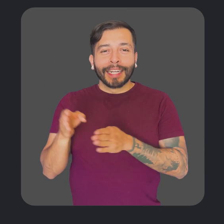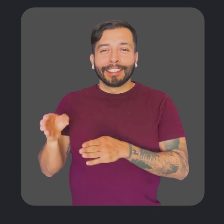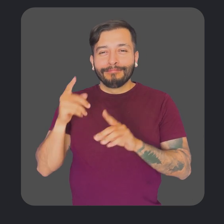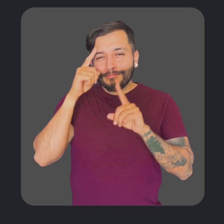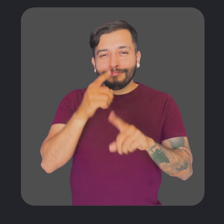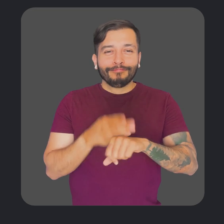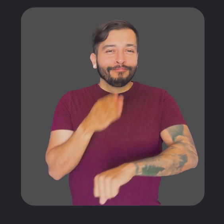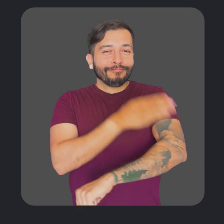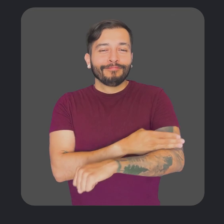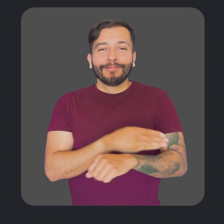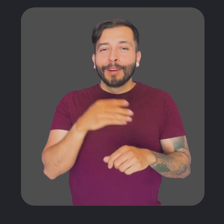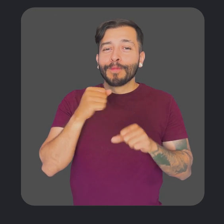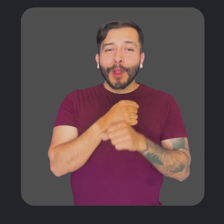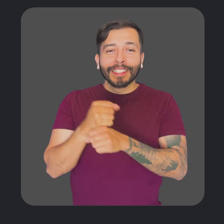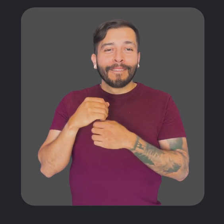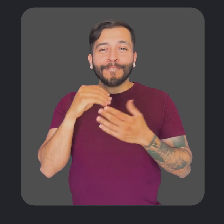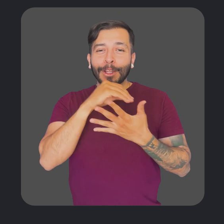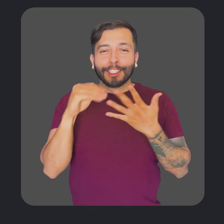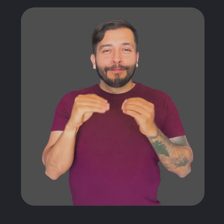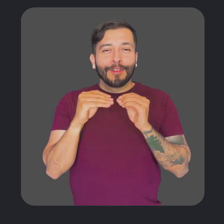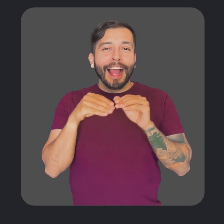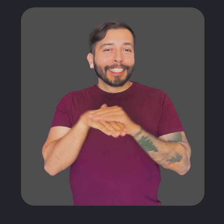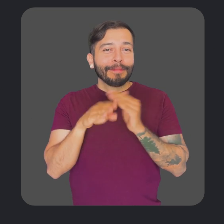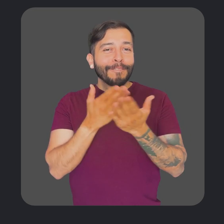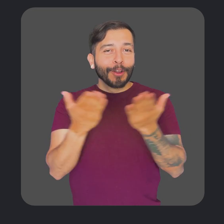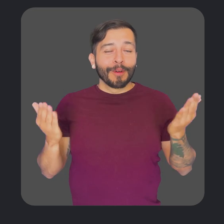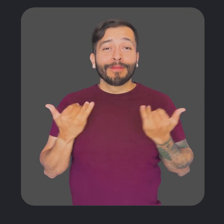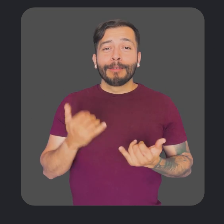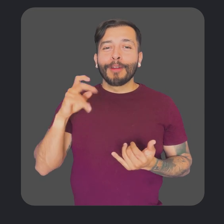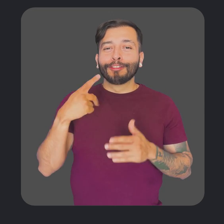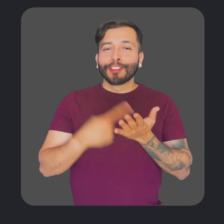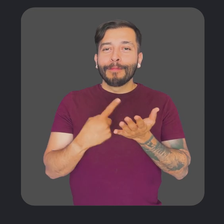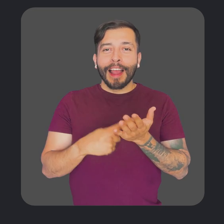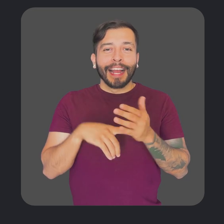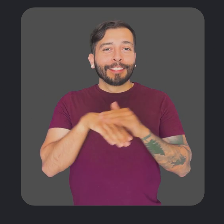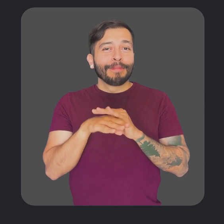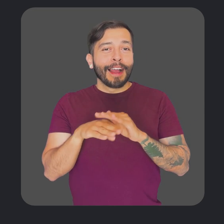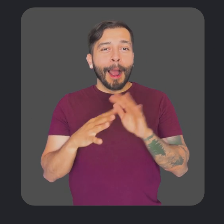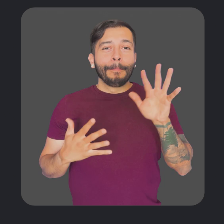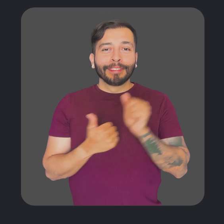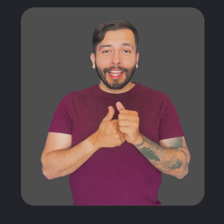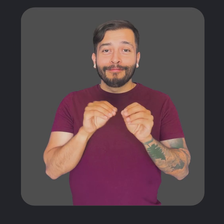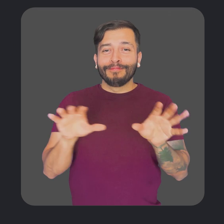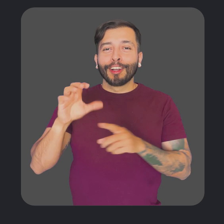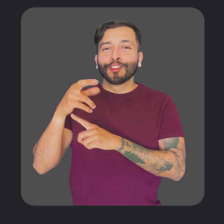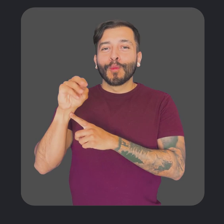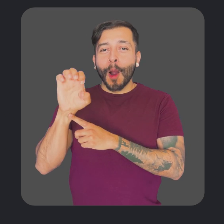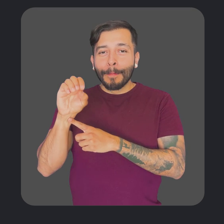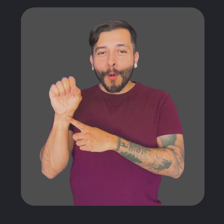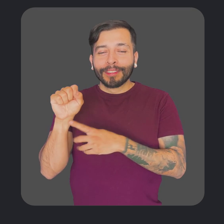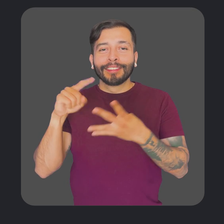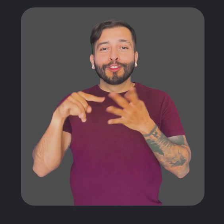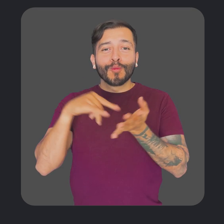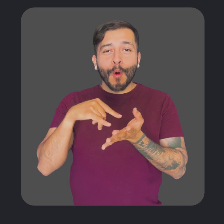ways that we're making our products and features more accessible for everyone. In this episode, we'll talk about accessibility updates coming to products like